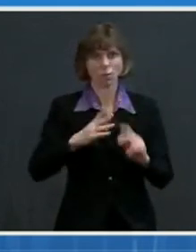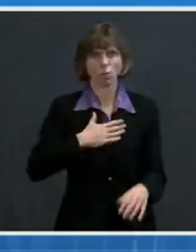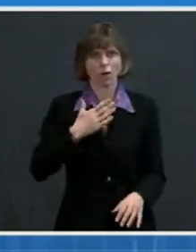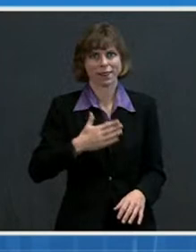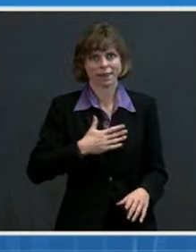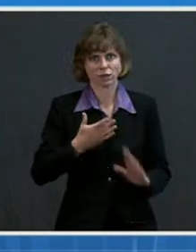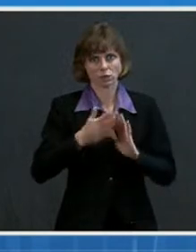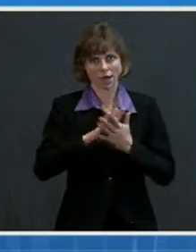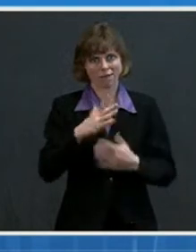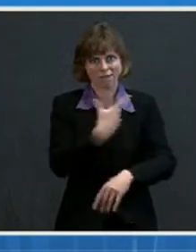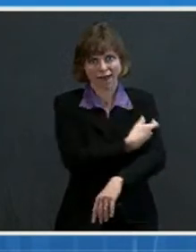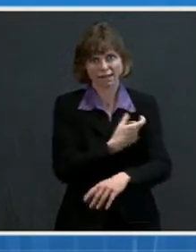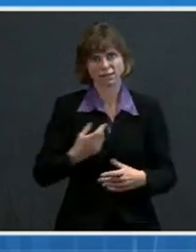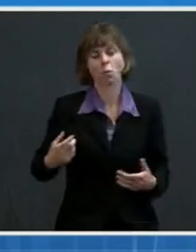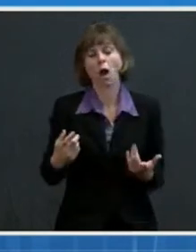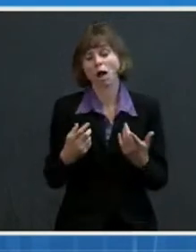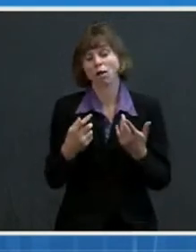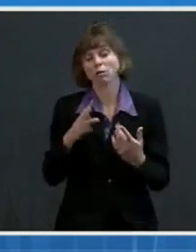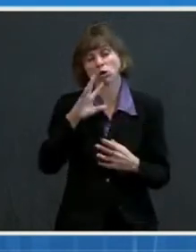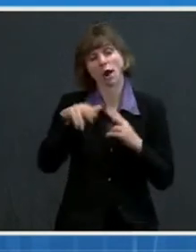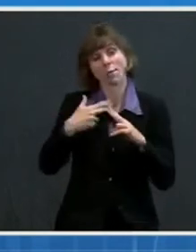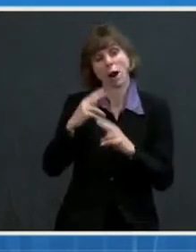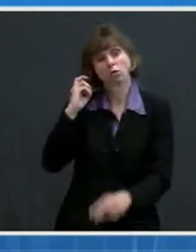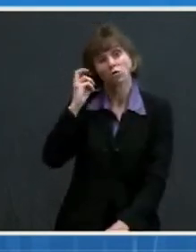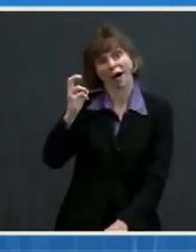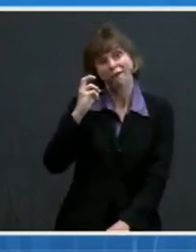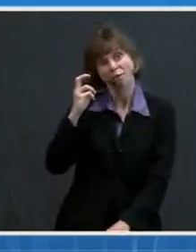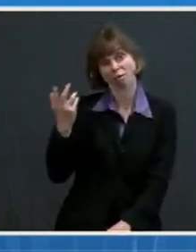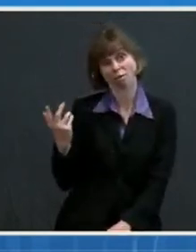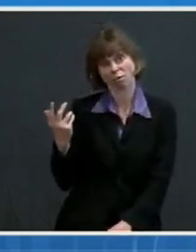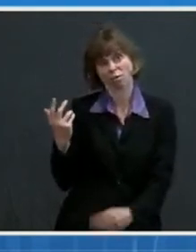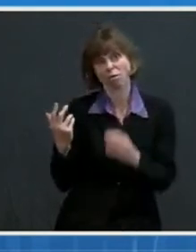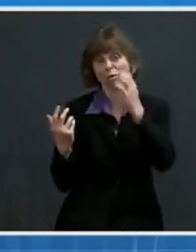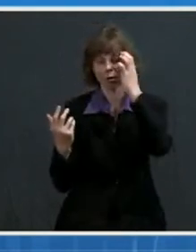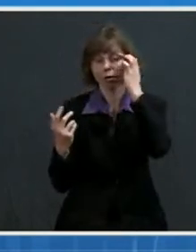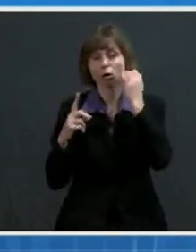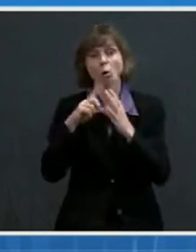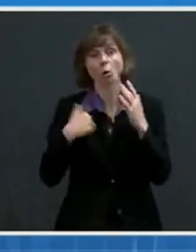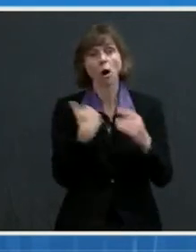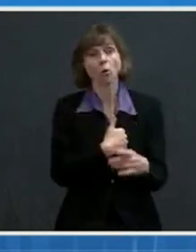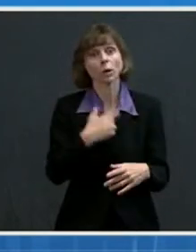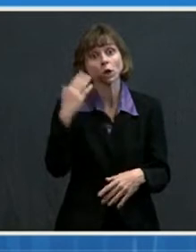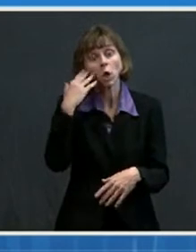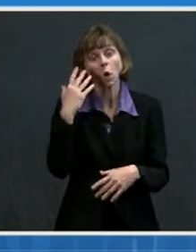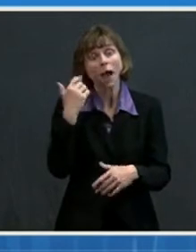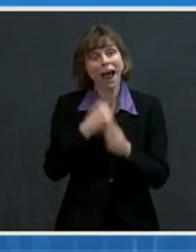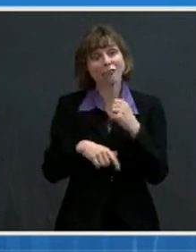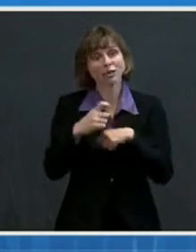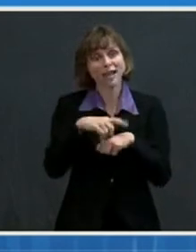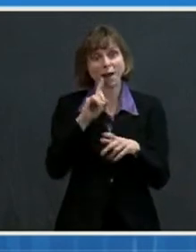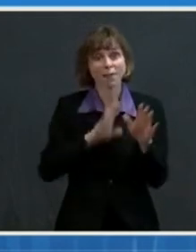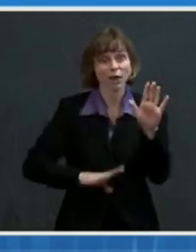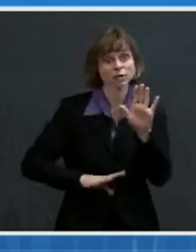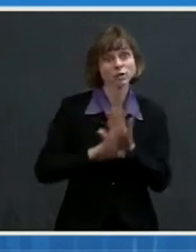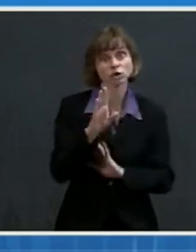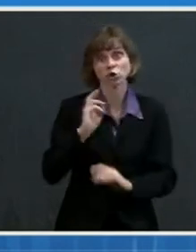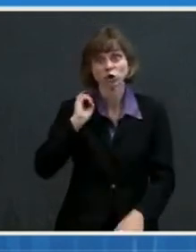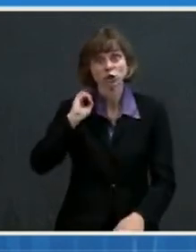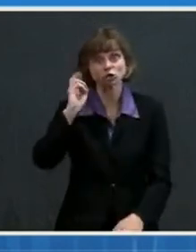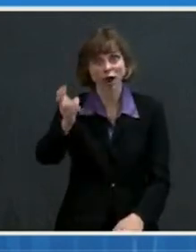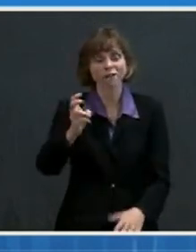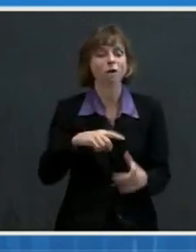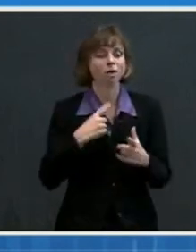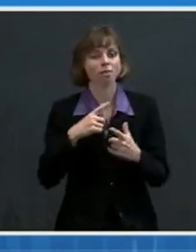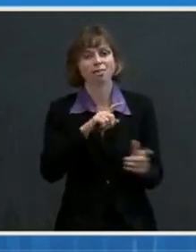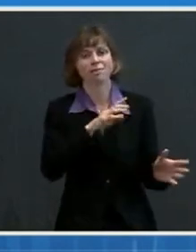In terms of travel, um, here's what we know. Every time that there's a surge in travel, we have a surge in cases in this country. We